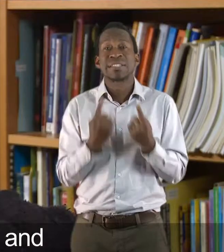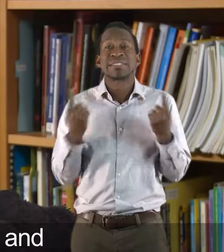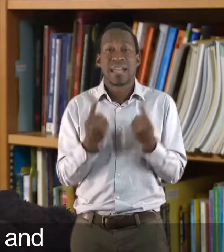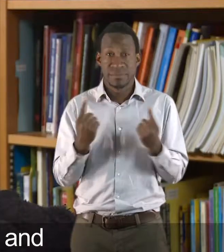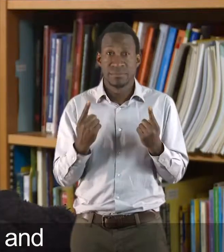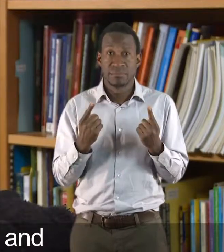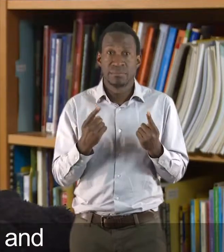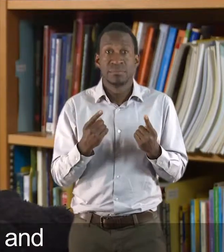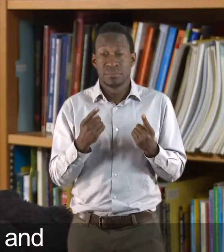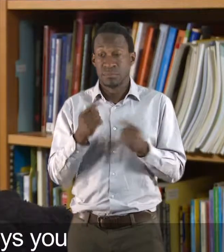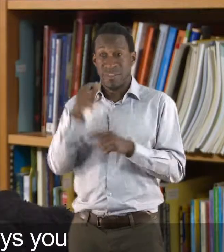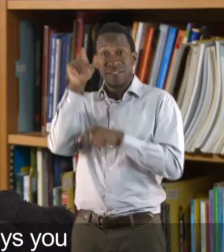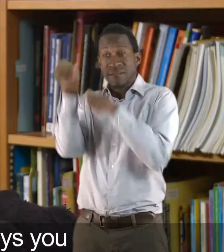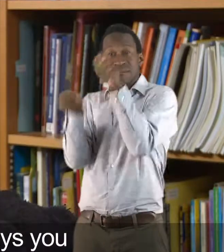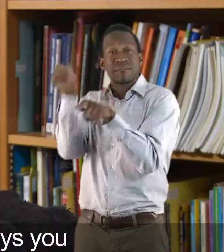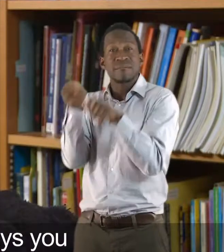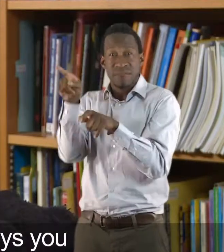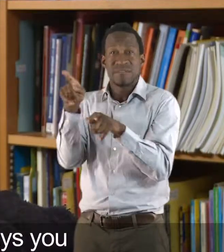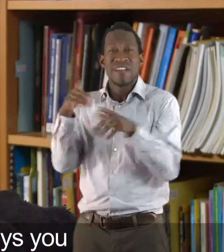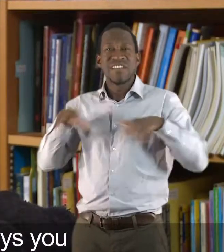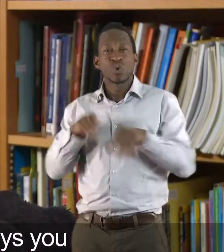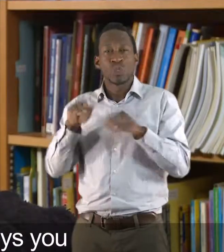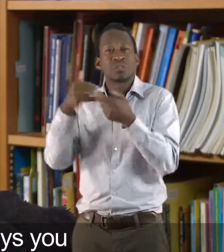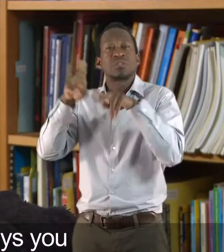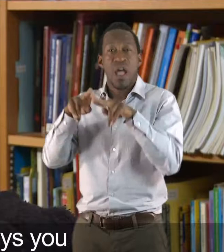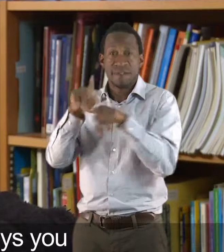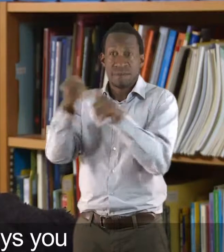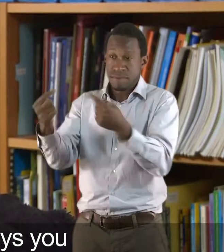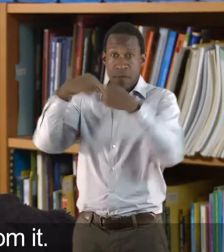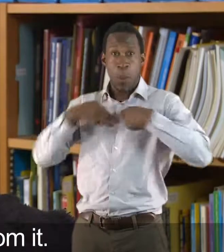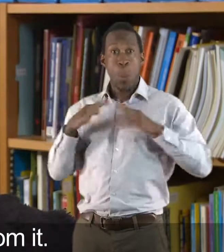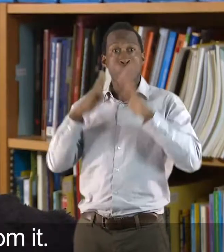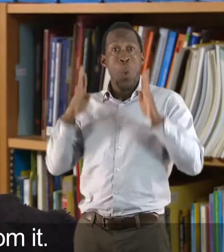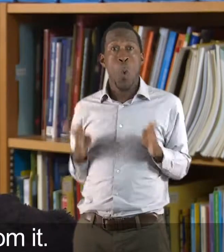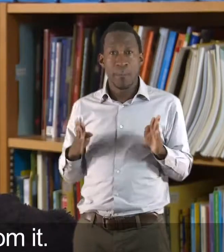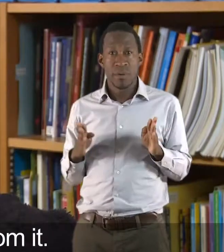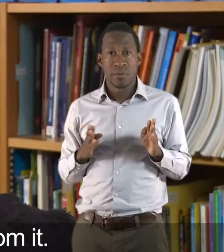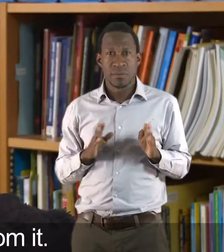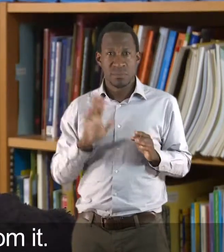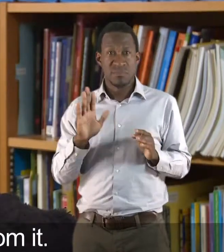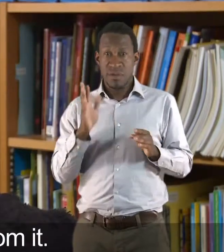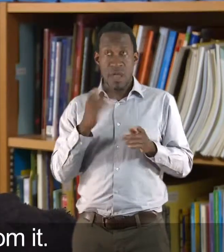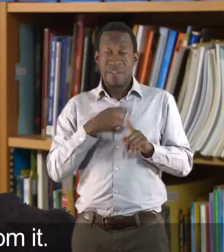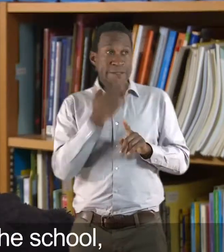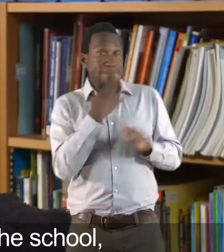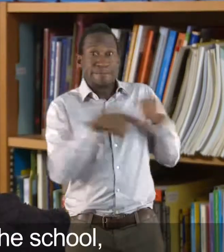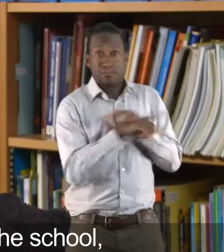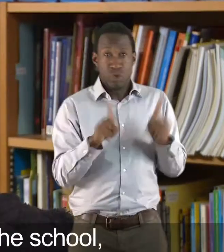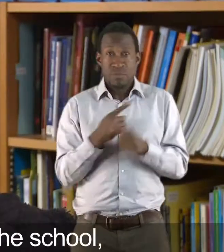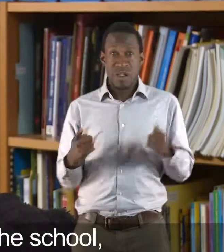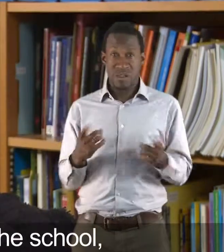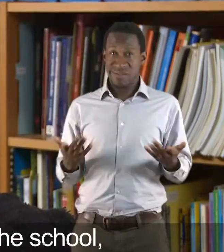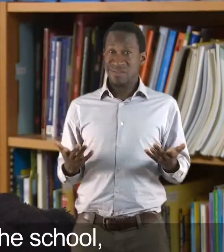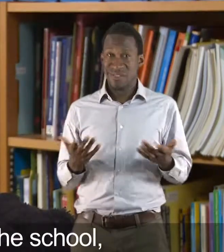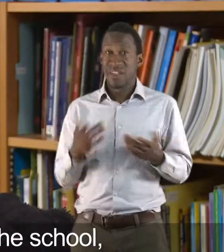rebelling. Even in the six-week holidays, you had physio staff coming to your home. So you never got away from it. The physio